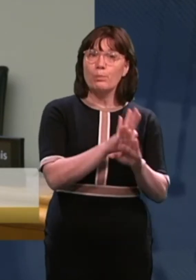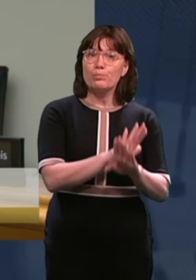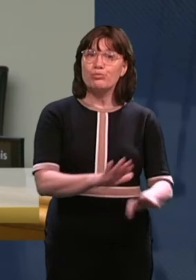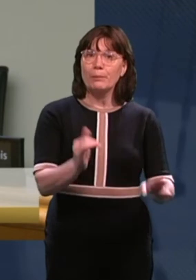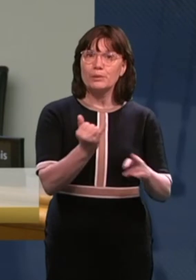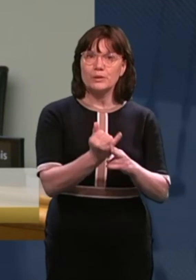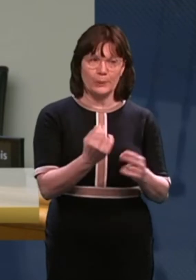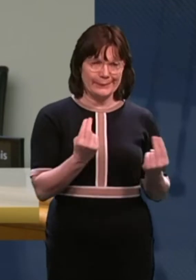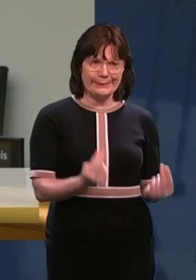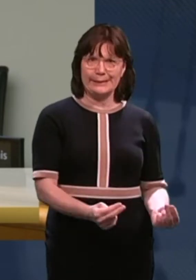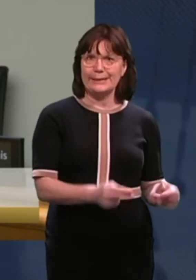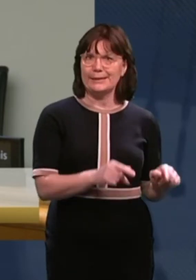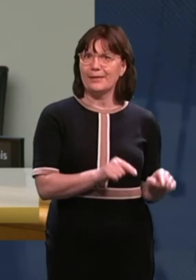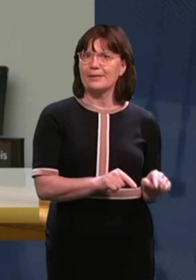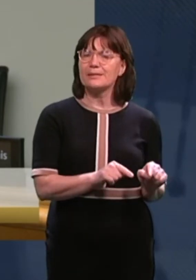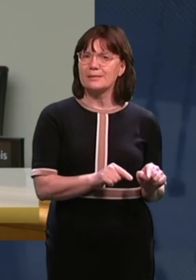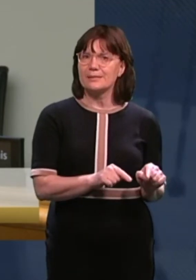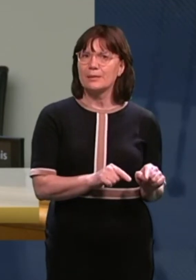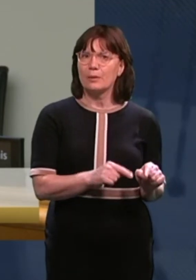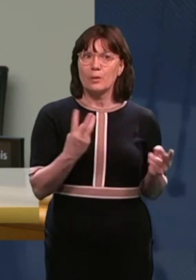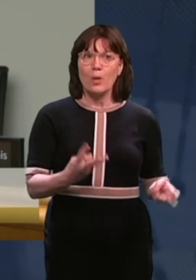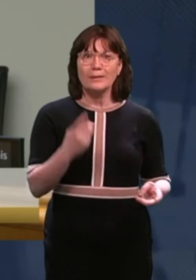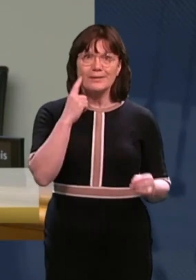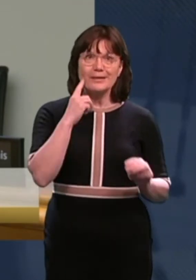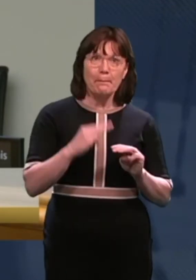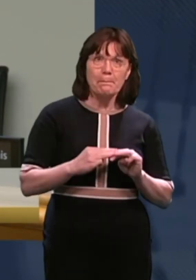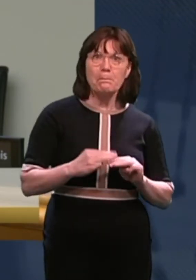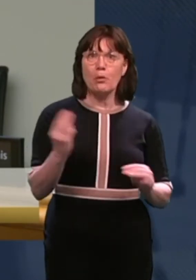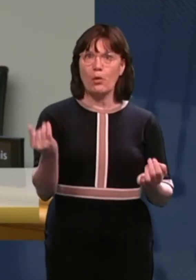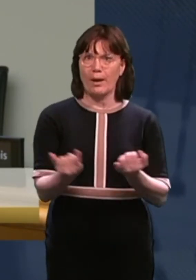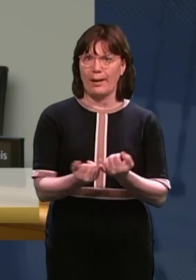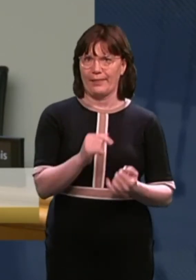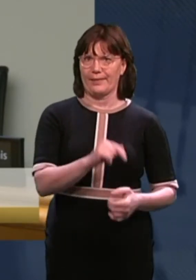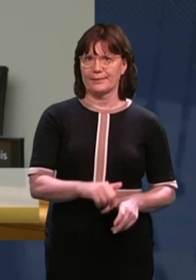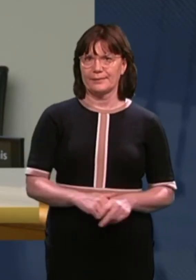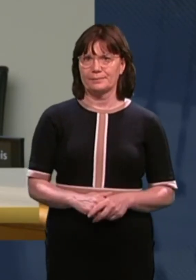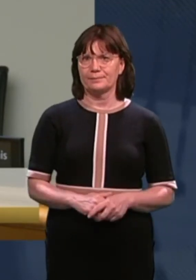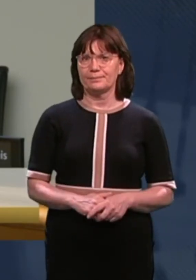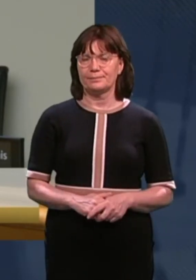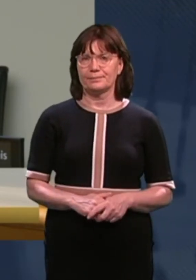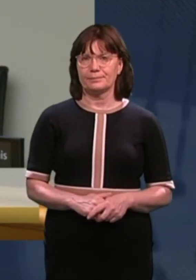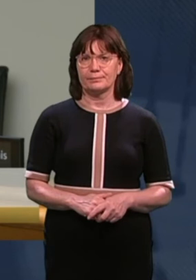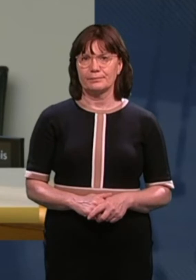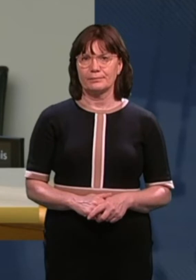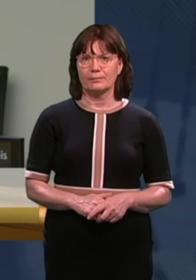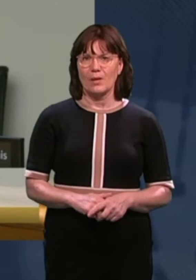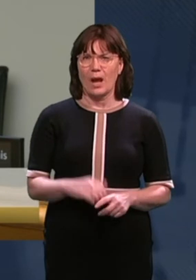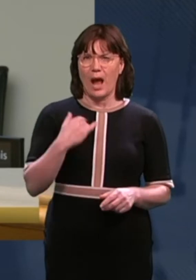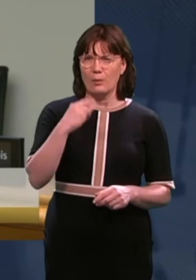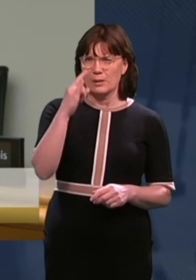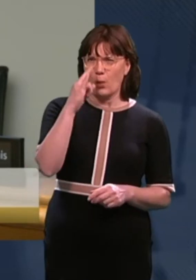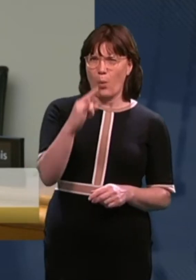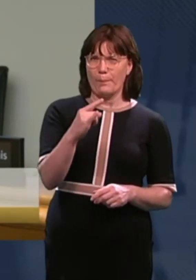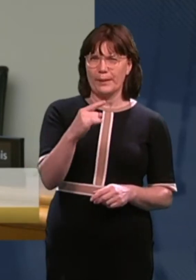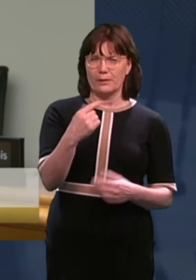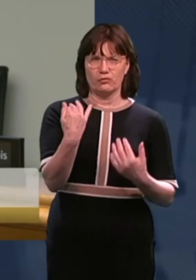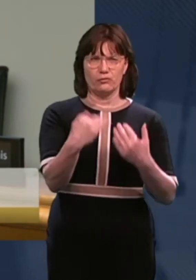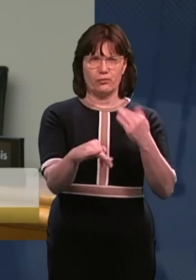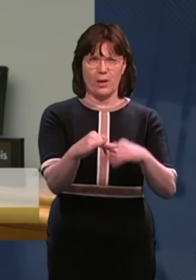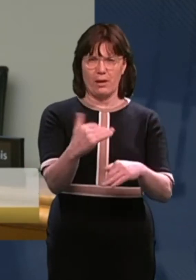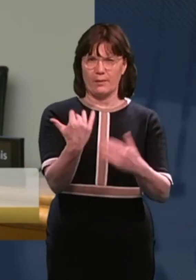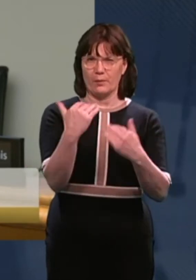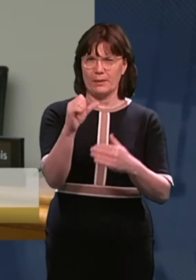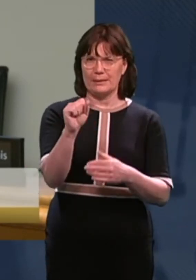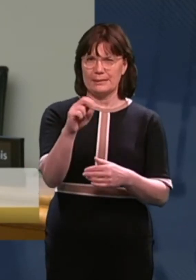We really, really need them and what we would like to see is more of them. And, you know, I was hoping there was a miscommunication or some kind of misunderstanding